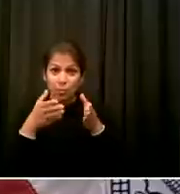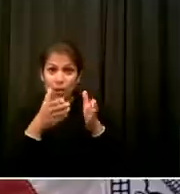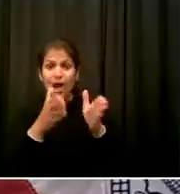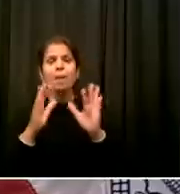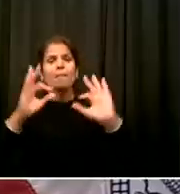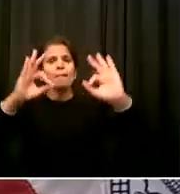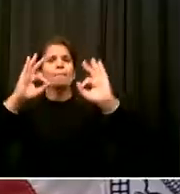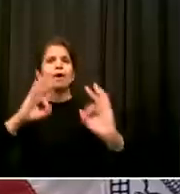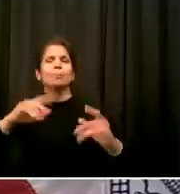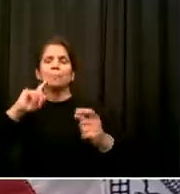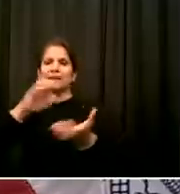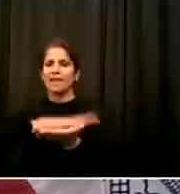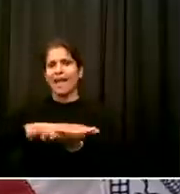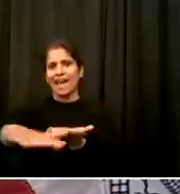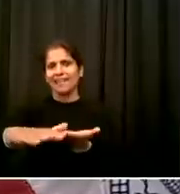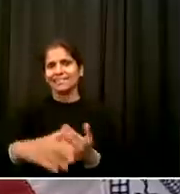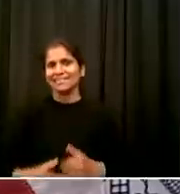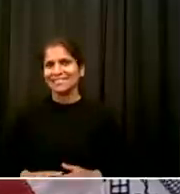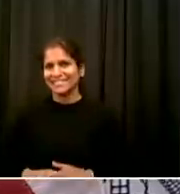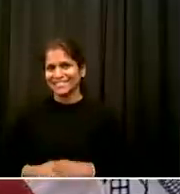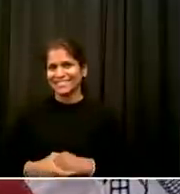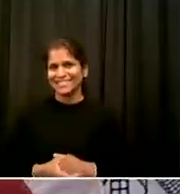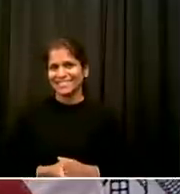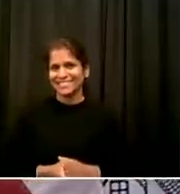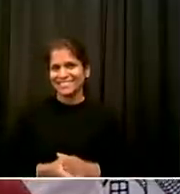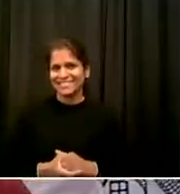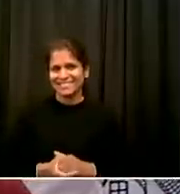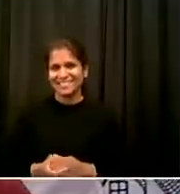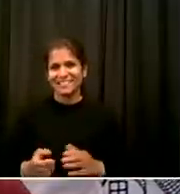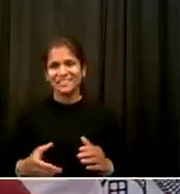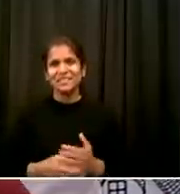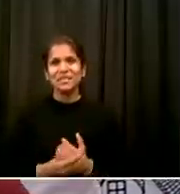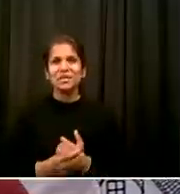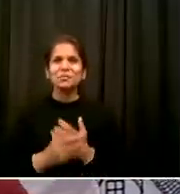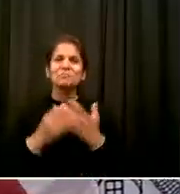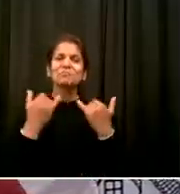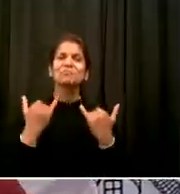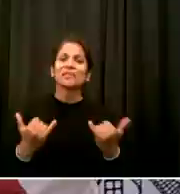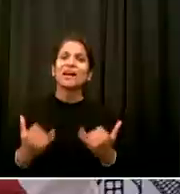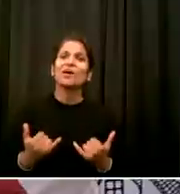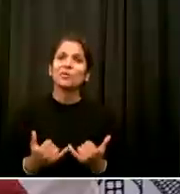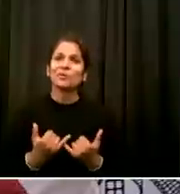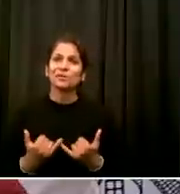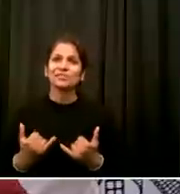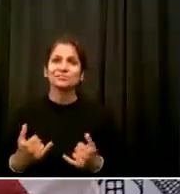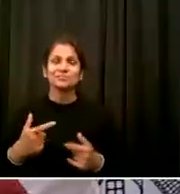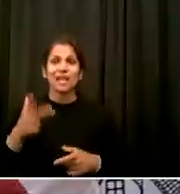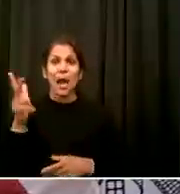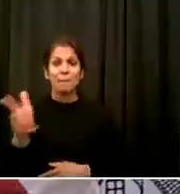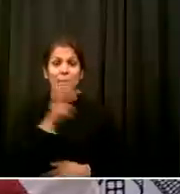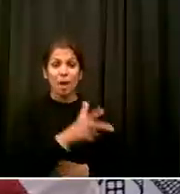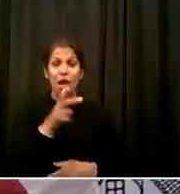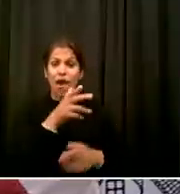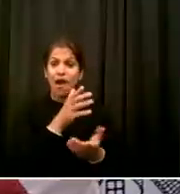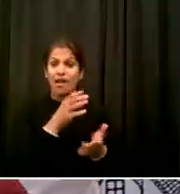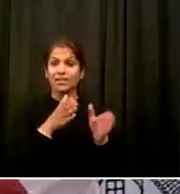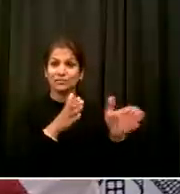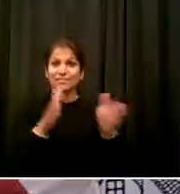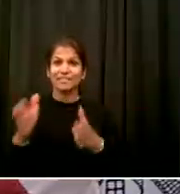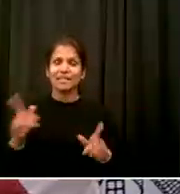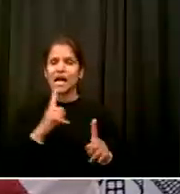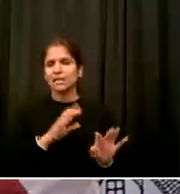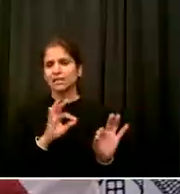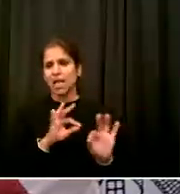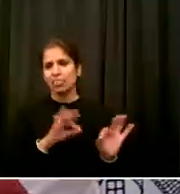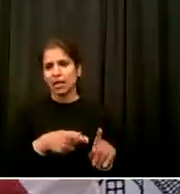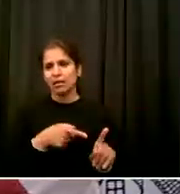a rather mundane issue, alternate side parking To an extraordinarily profound issue as I conclude And again, the meaning of